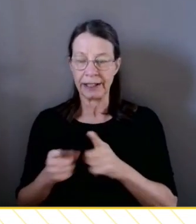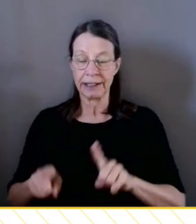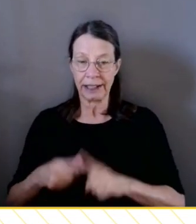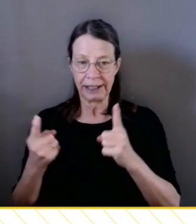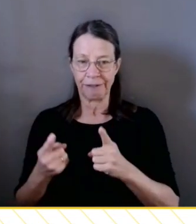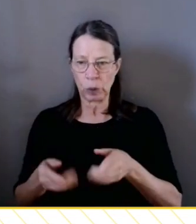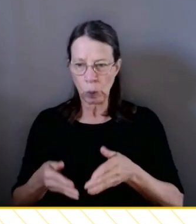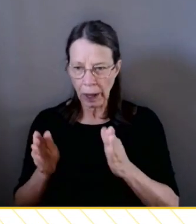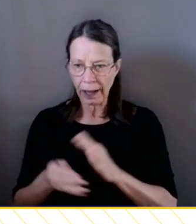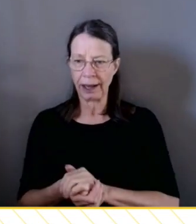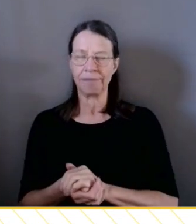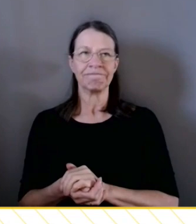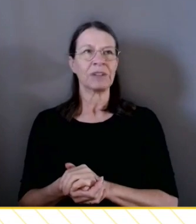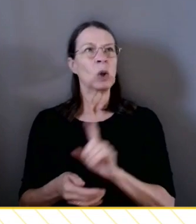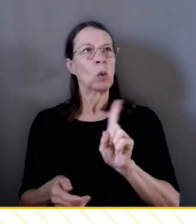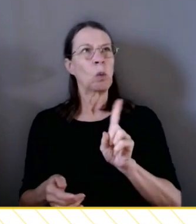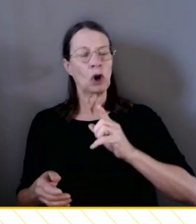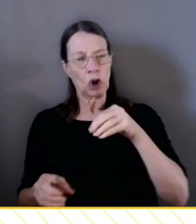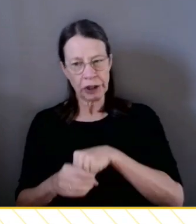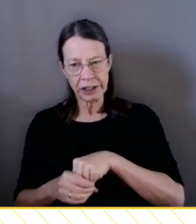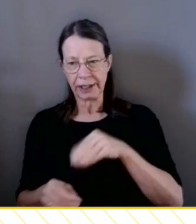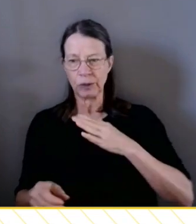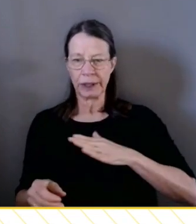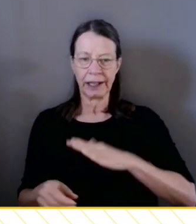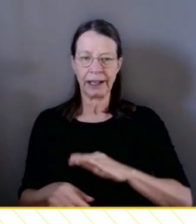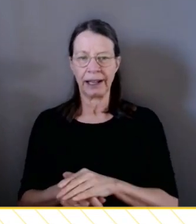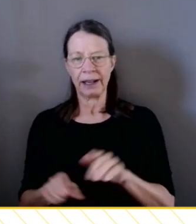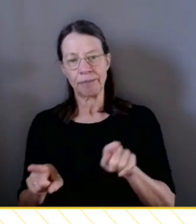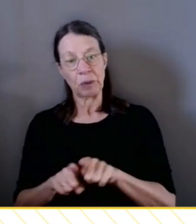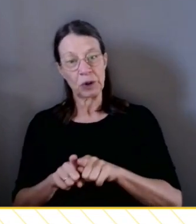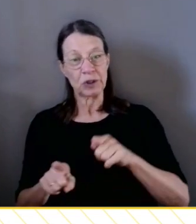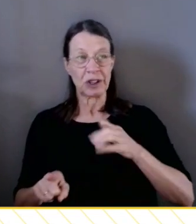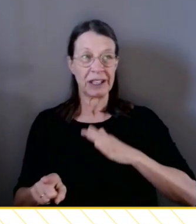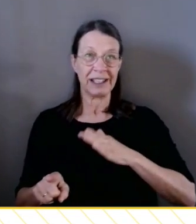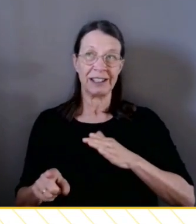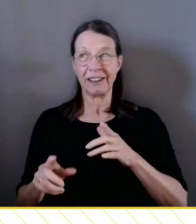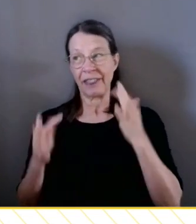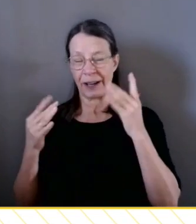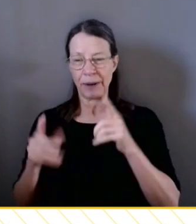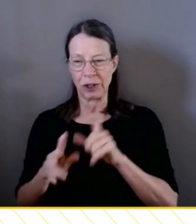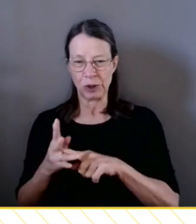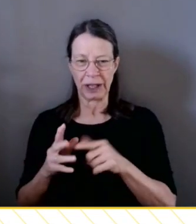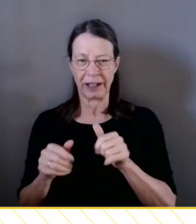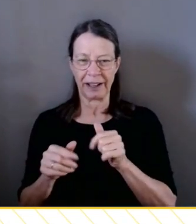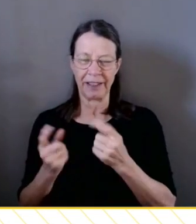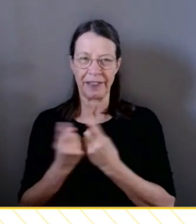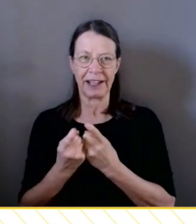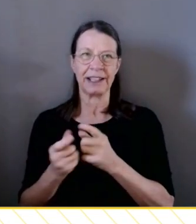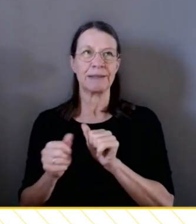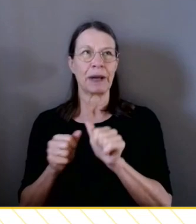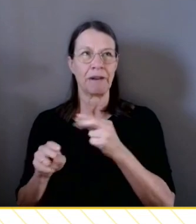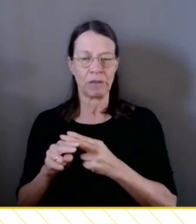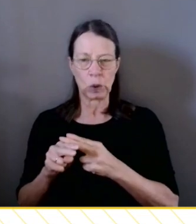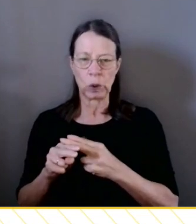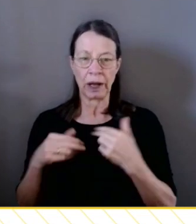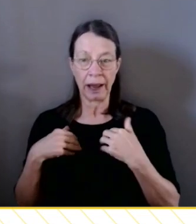all need to strive to do things better in healthcare, in inclusion, and that includes running conferences. So we'd encourage you on that